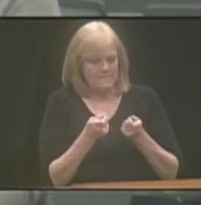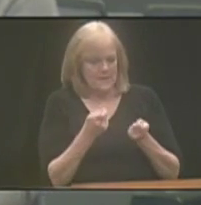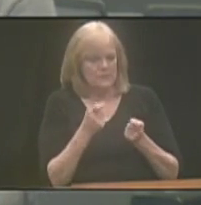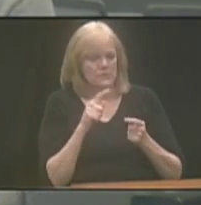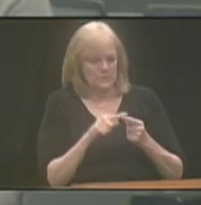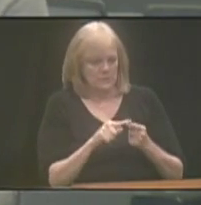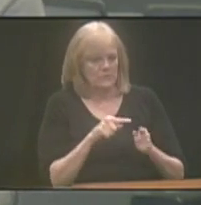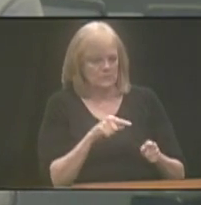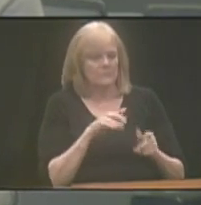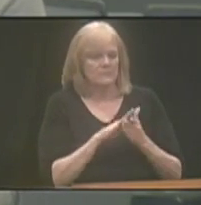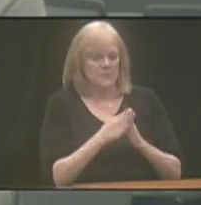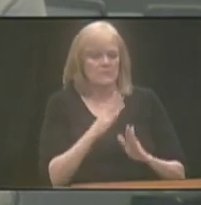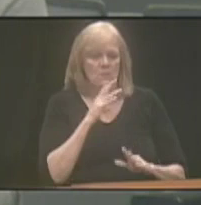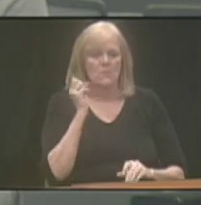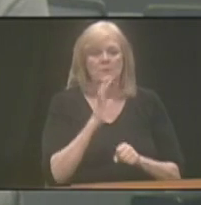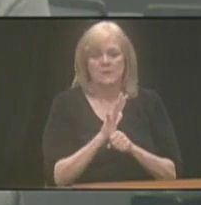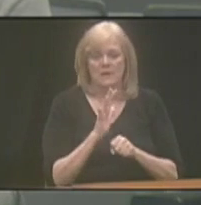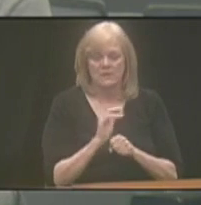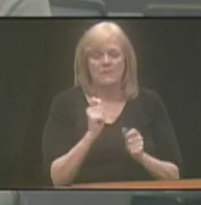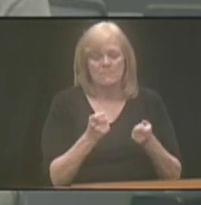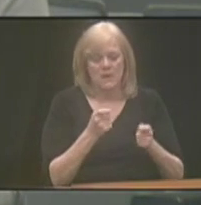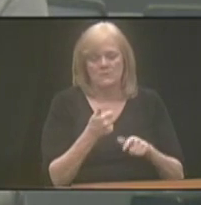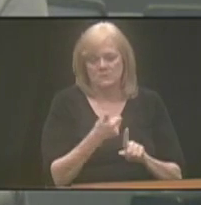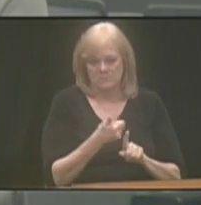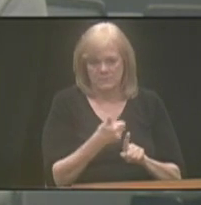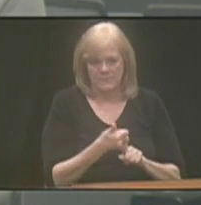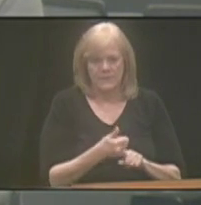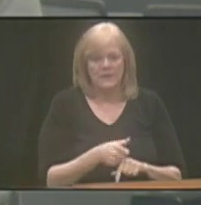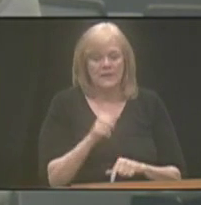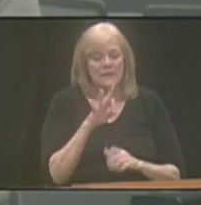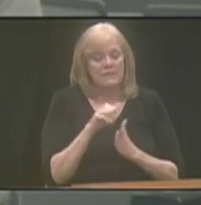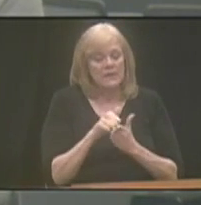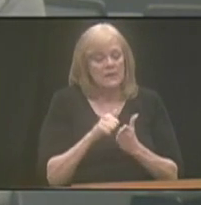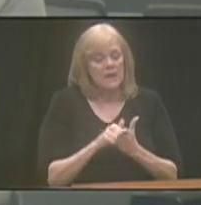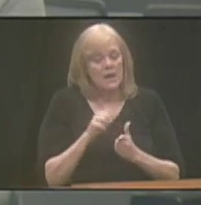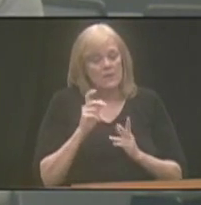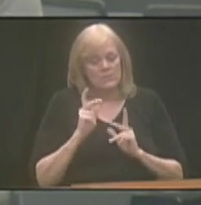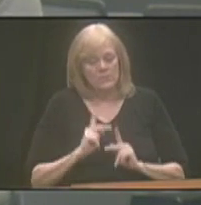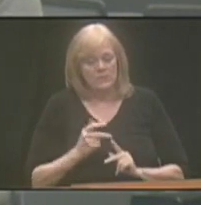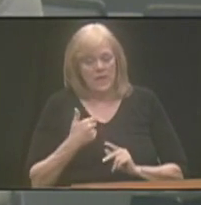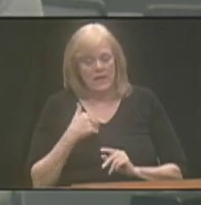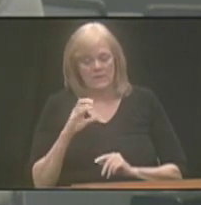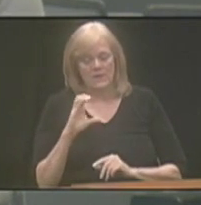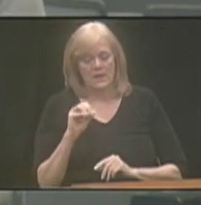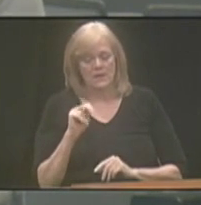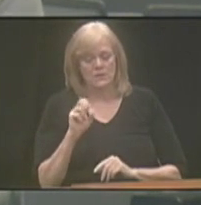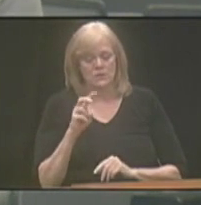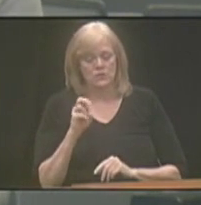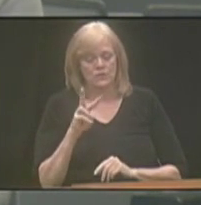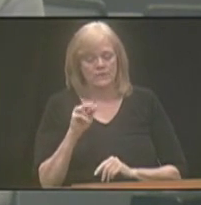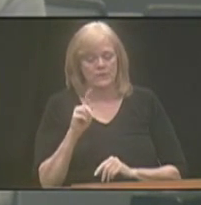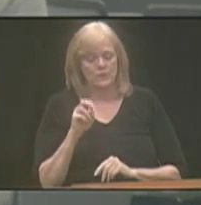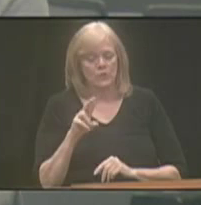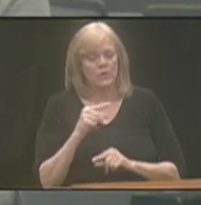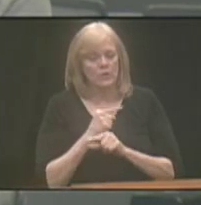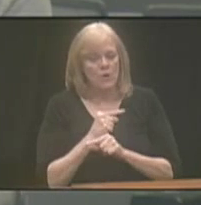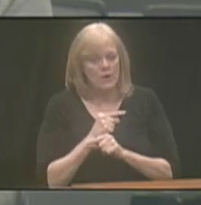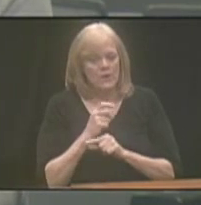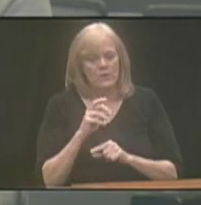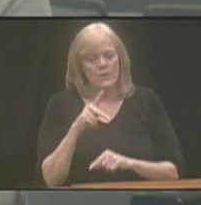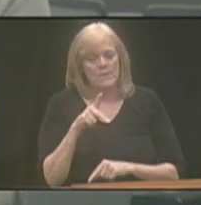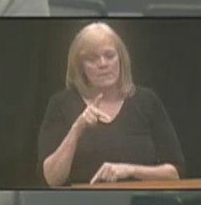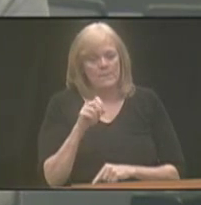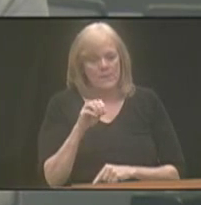until he becomes of age and can manage it on his own. If the account owner has a conservator, a guardian, or a